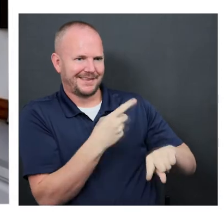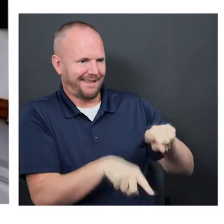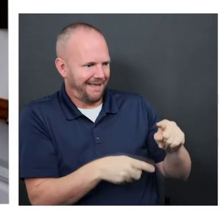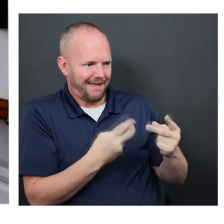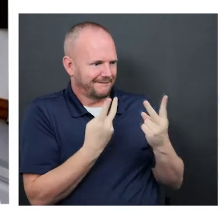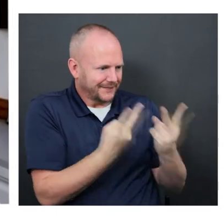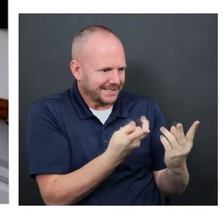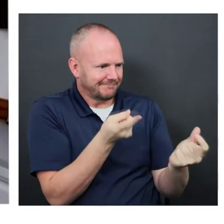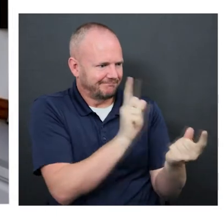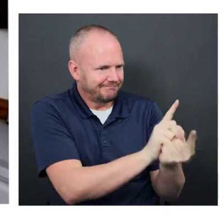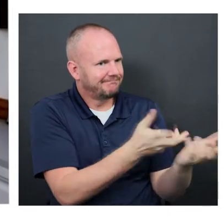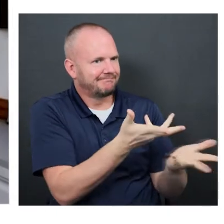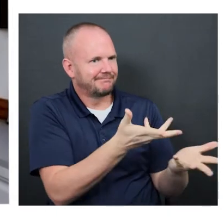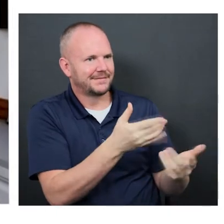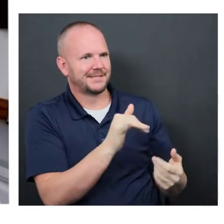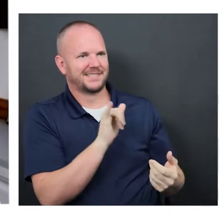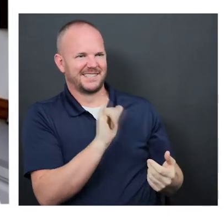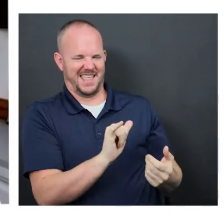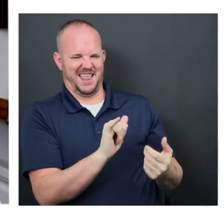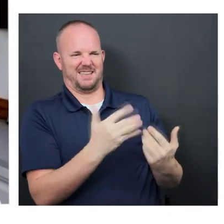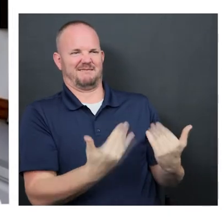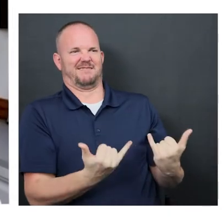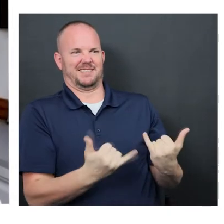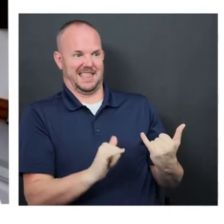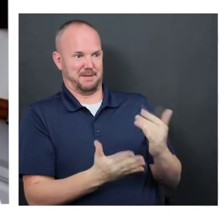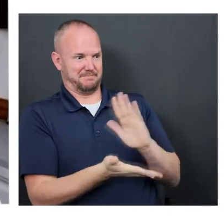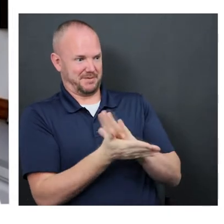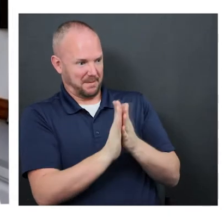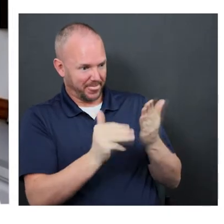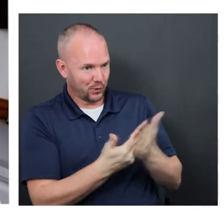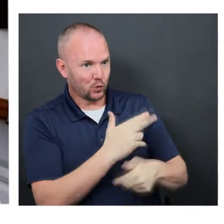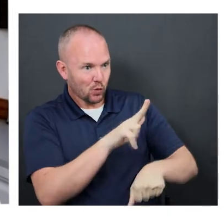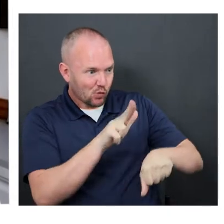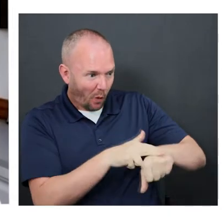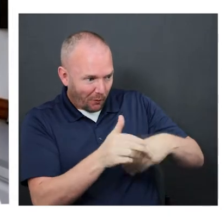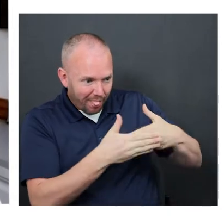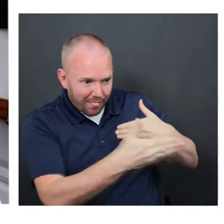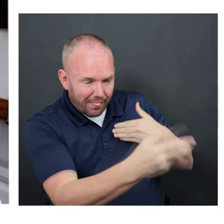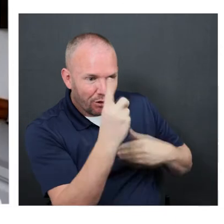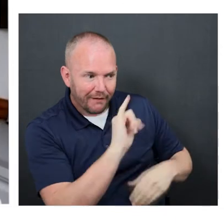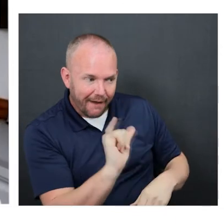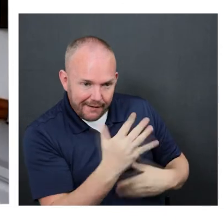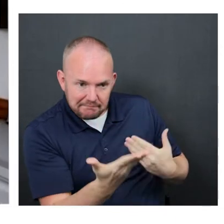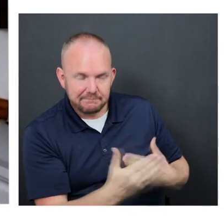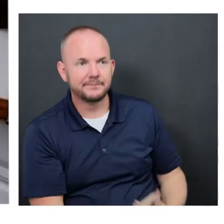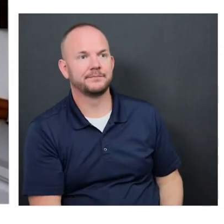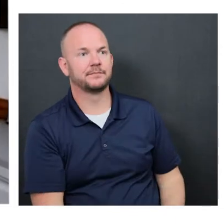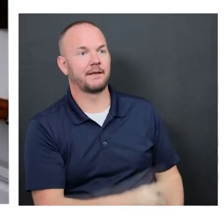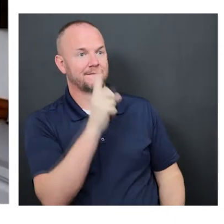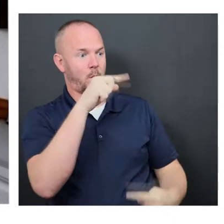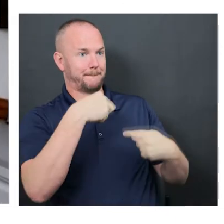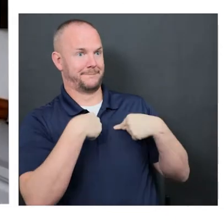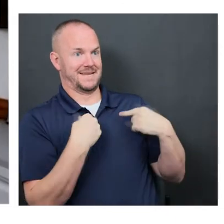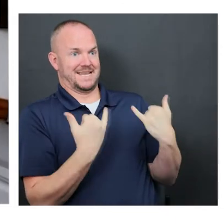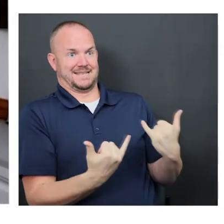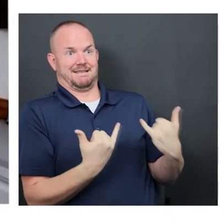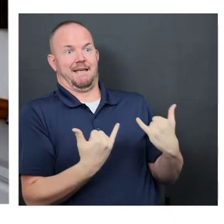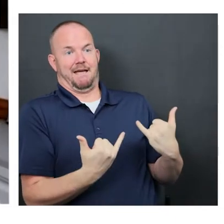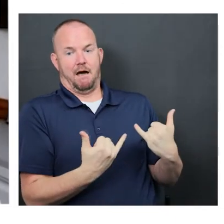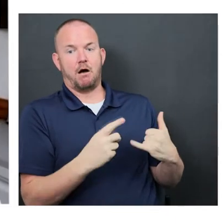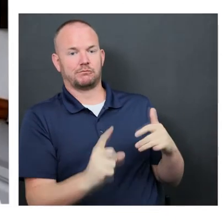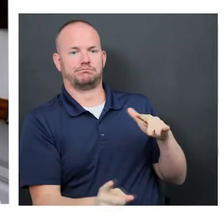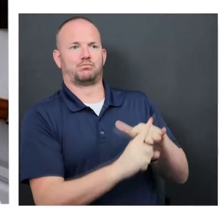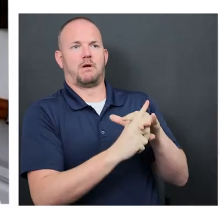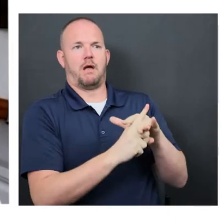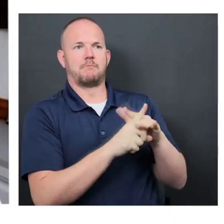it's just our reality, right? And I think it's going to eventually become the norm, right? But for me when this presented,